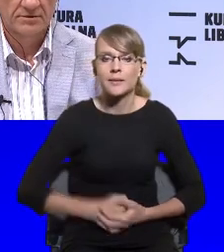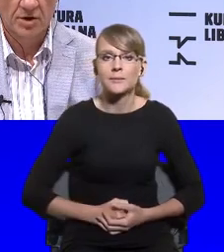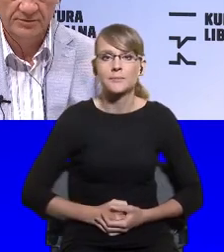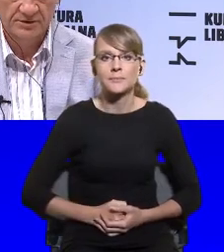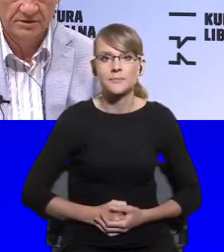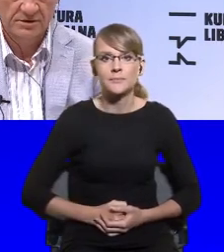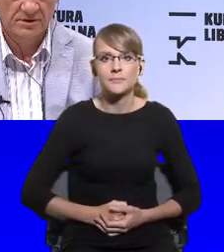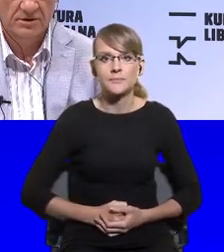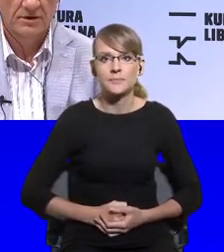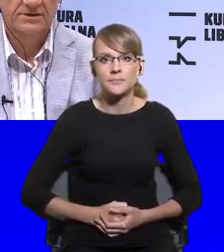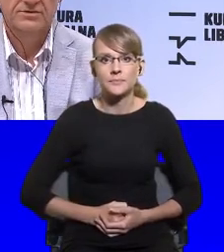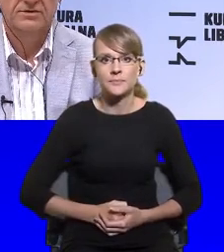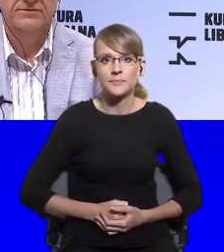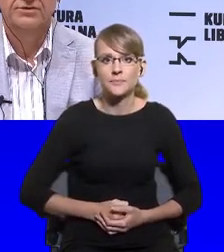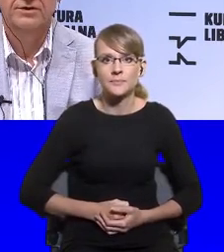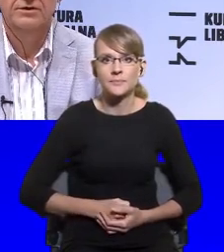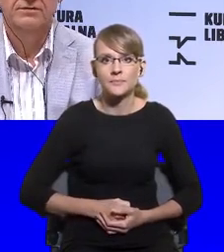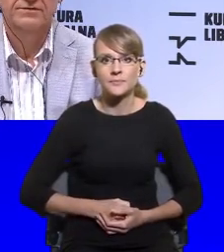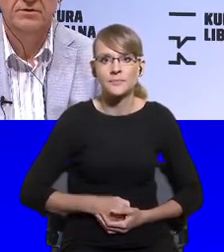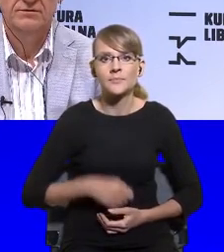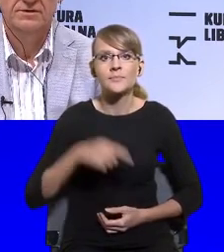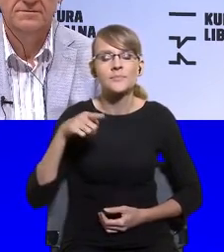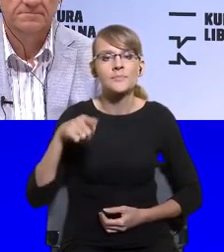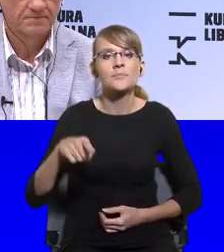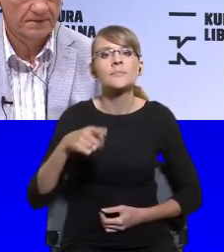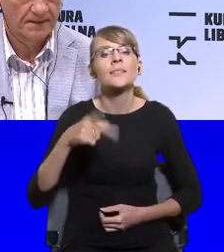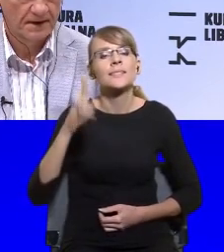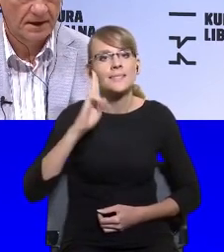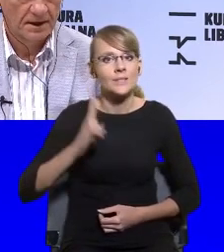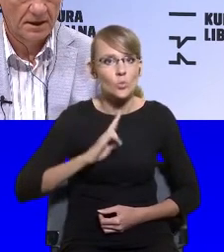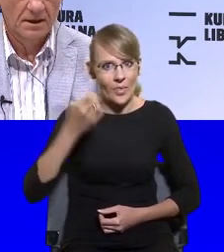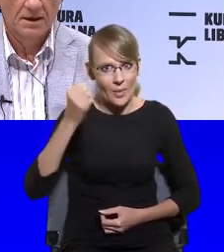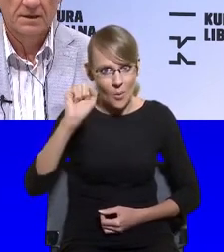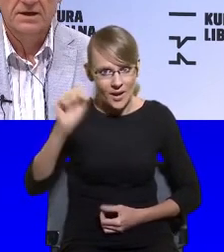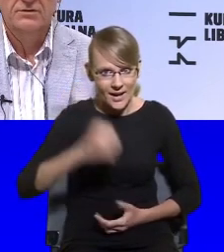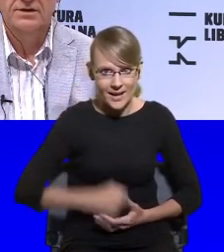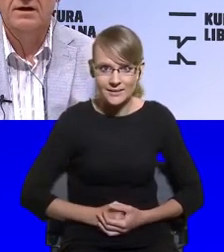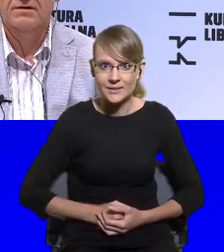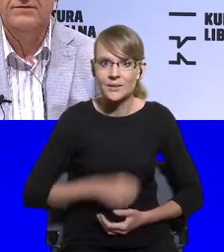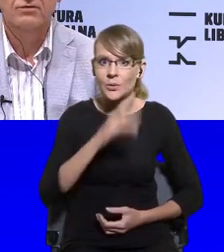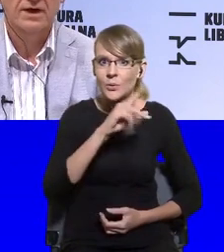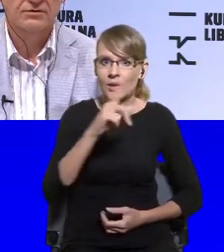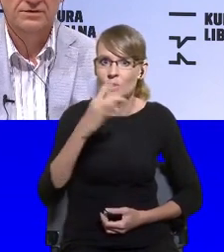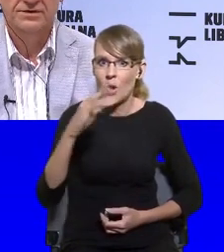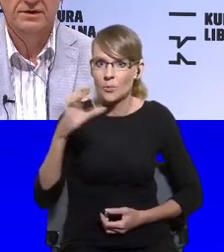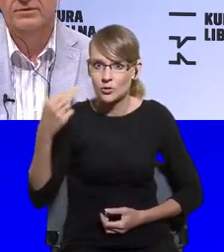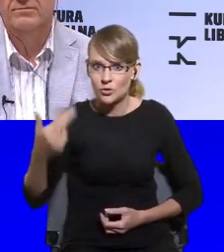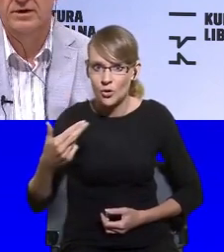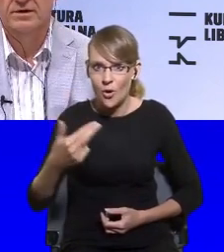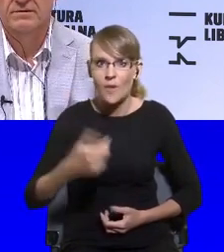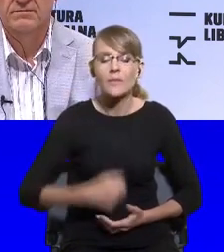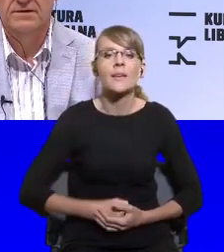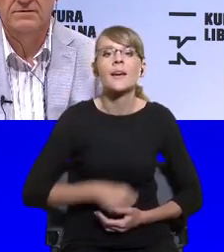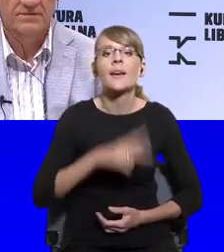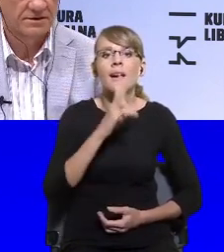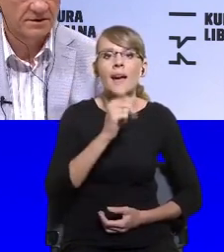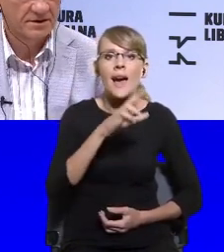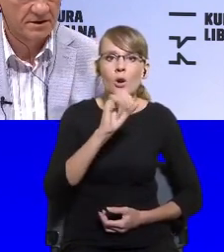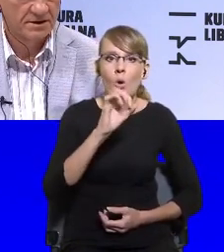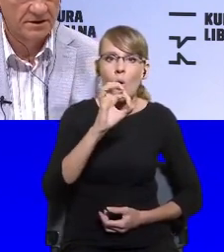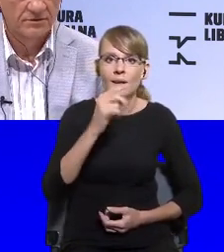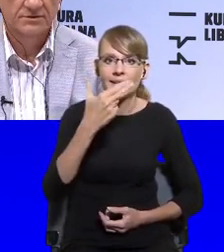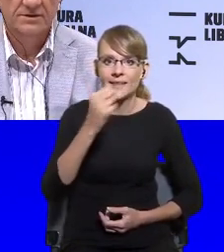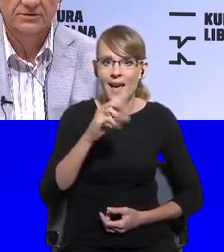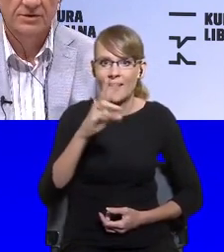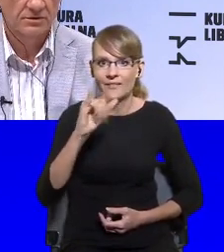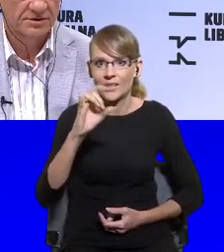William Dobson, co-editor of the Journal of Democracy. And Karolina Vigura, who's here with me at the theater,